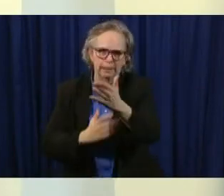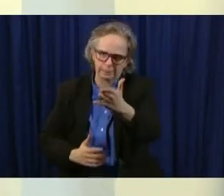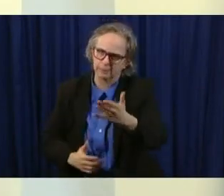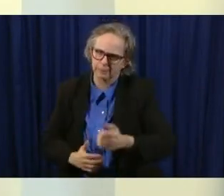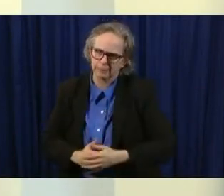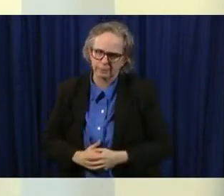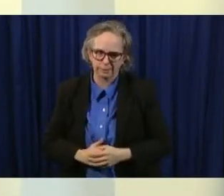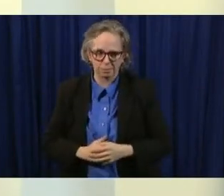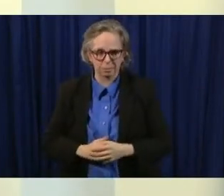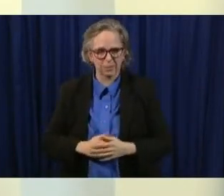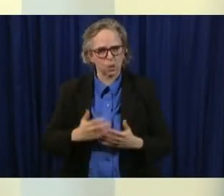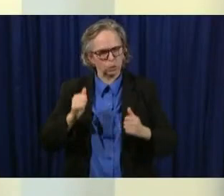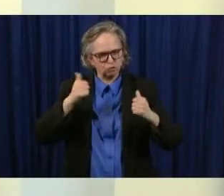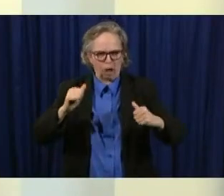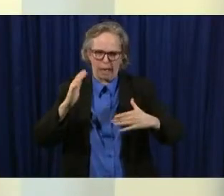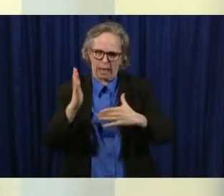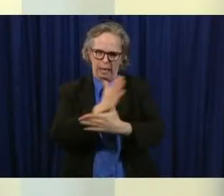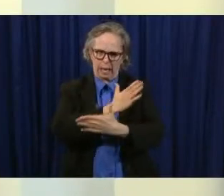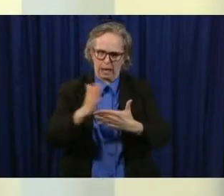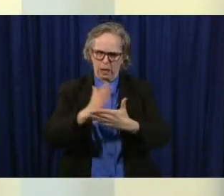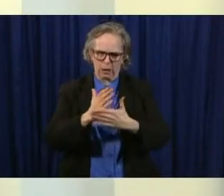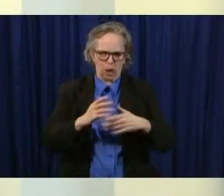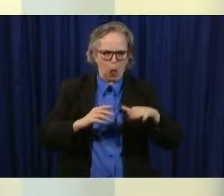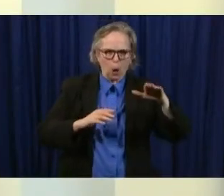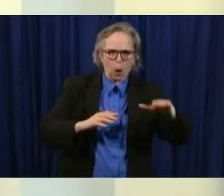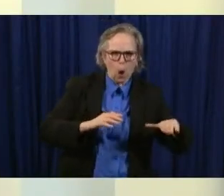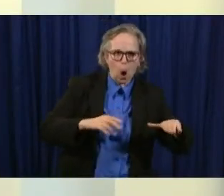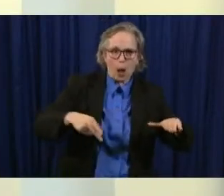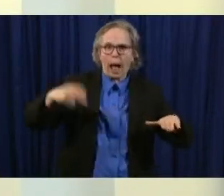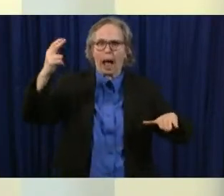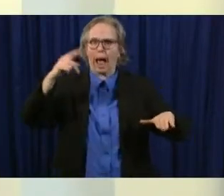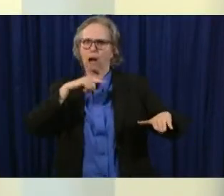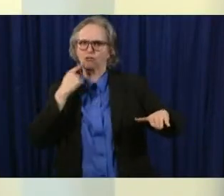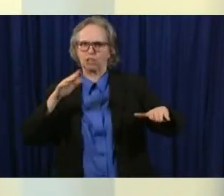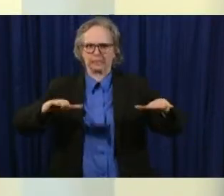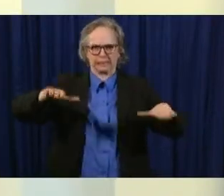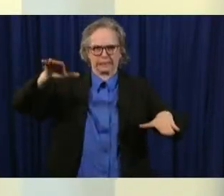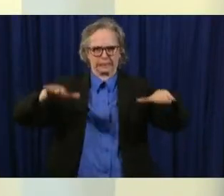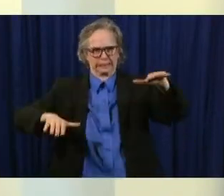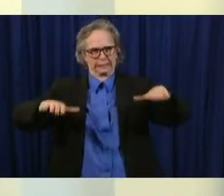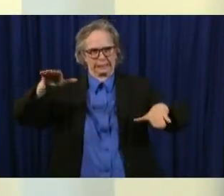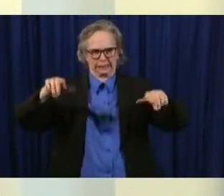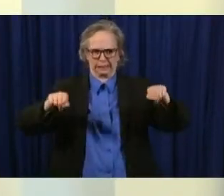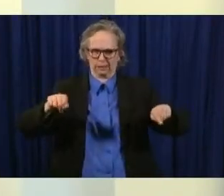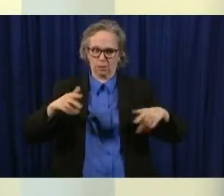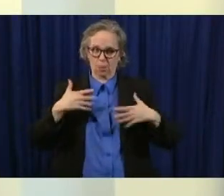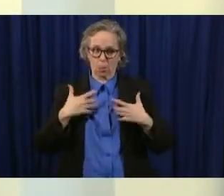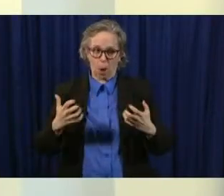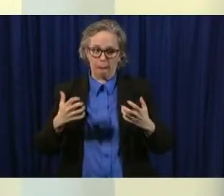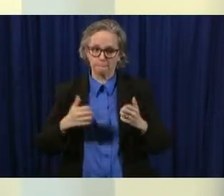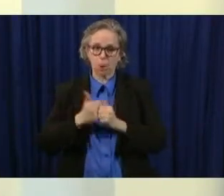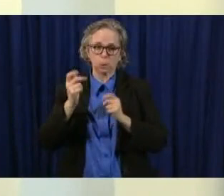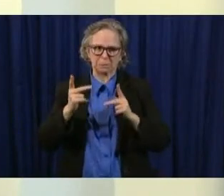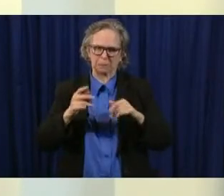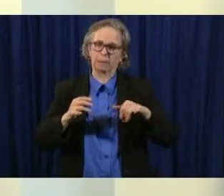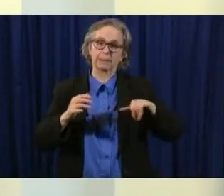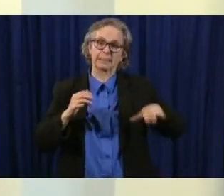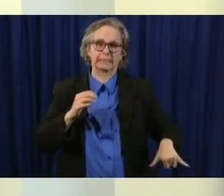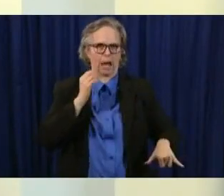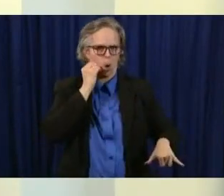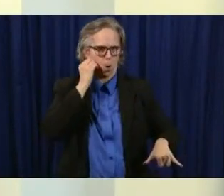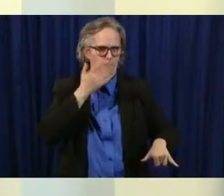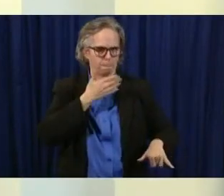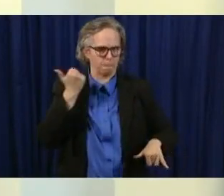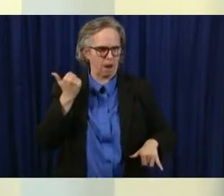mixing around because we still really do want people to mostly stay very distanced and mostly stay at home or out in your yard or at a